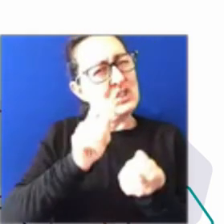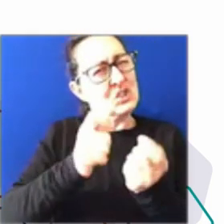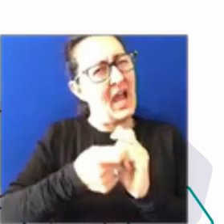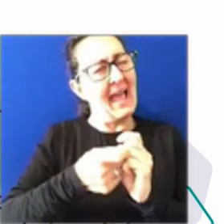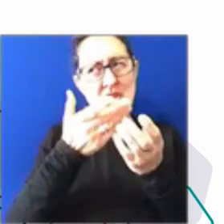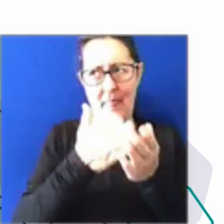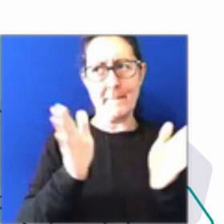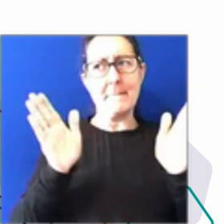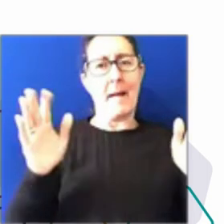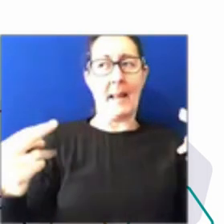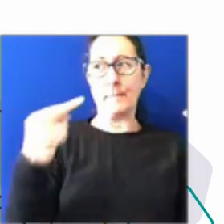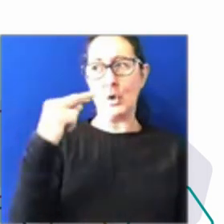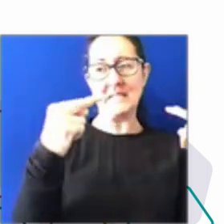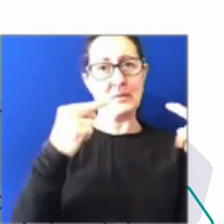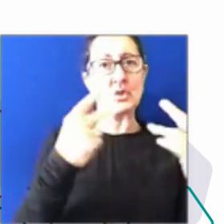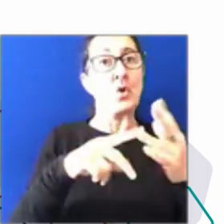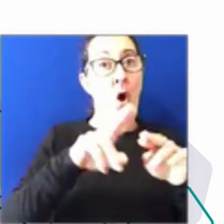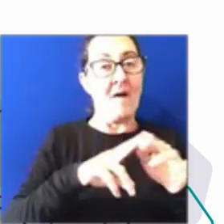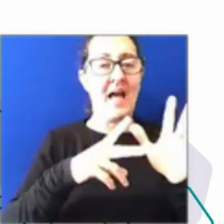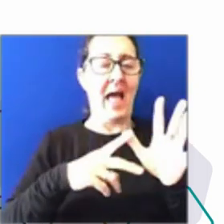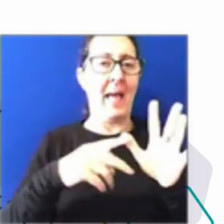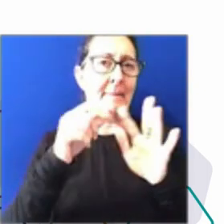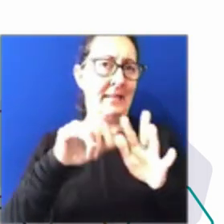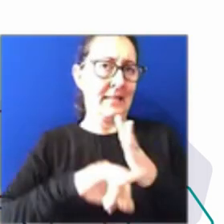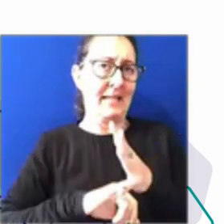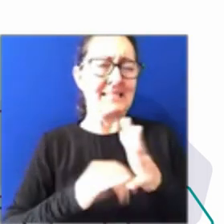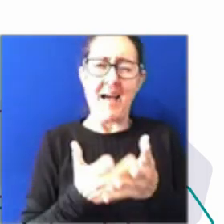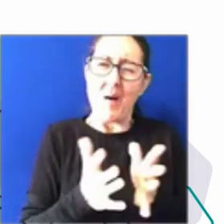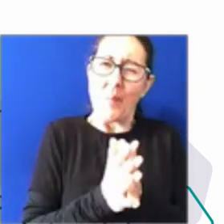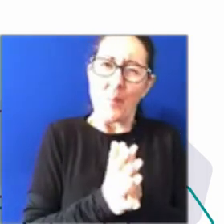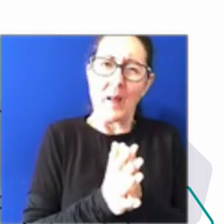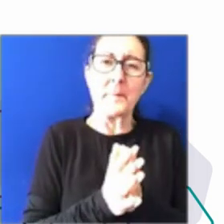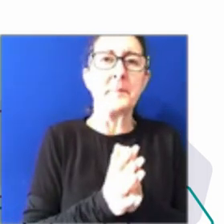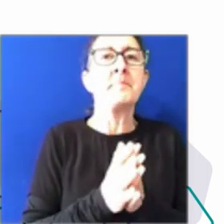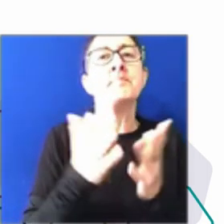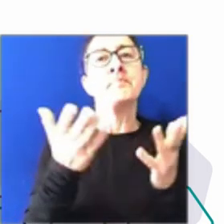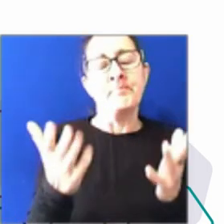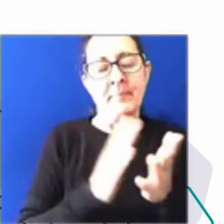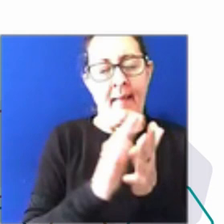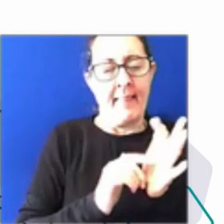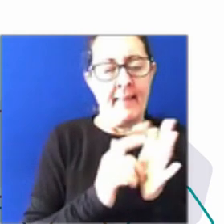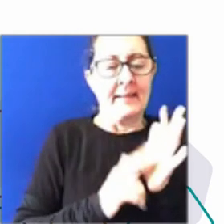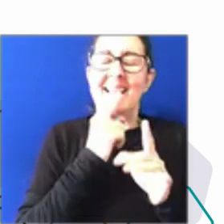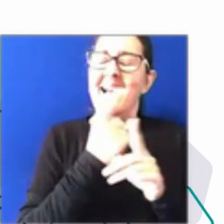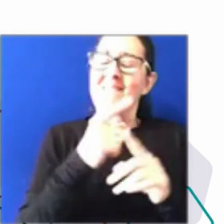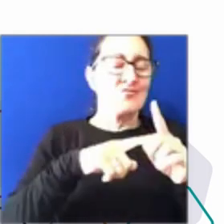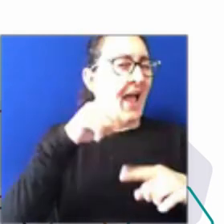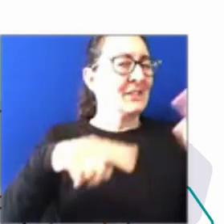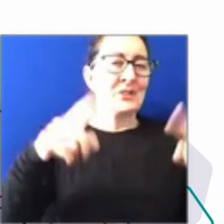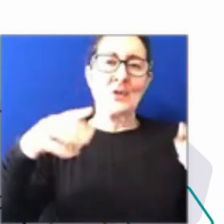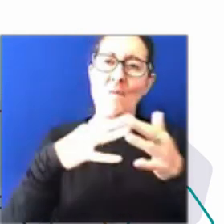In a whole range of ways. And we've already touched on some of them today. It's that diversity point.